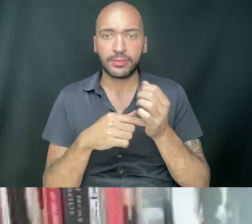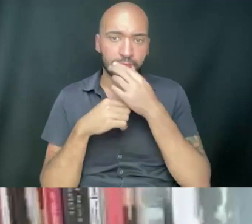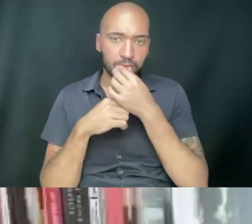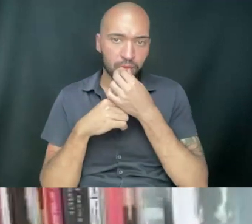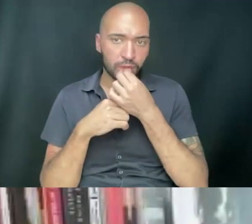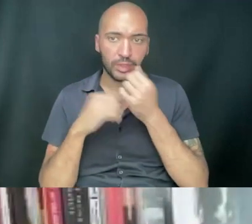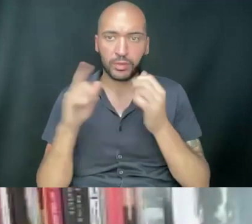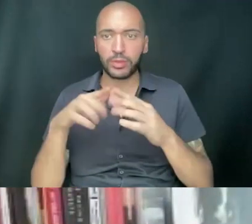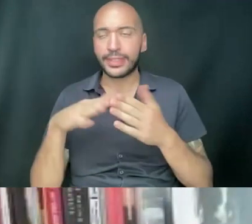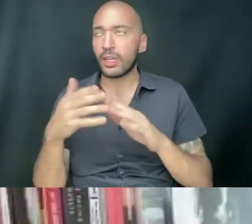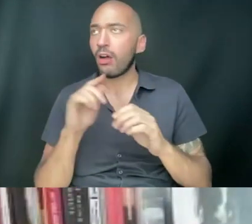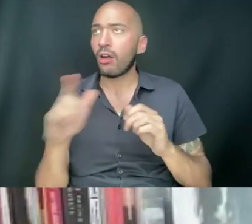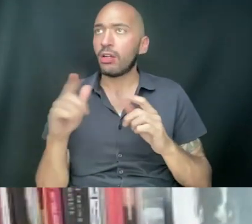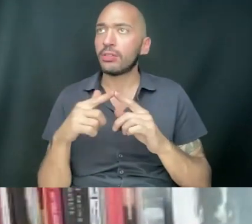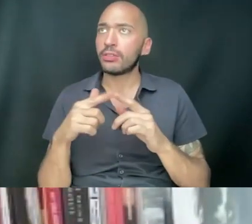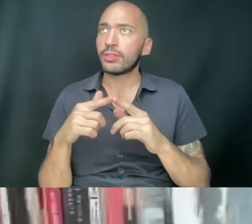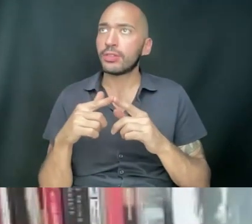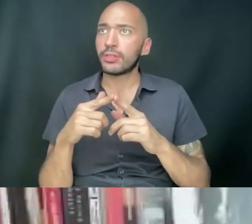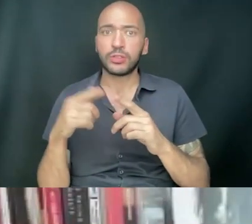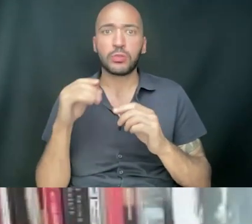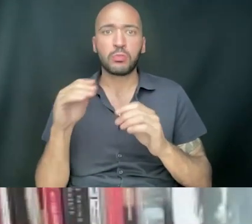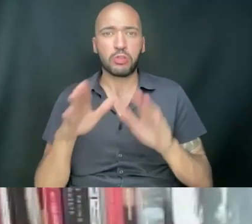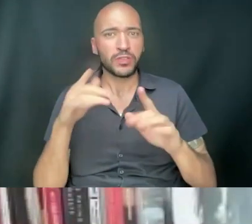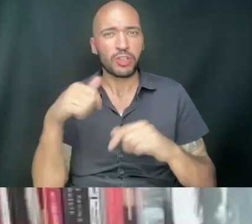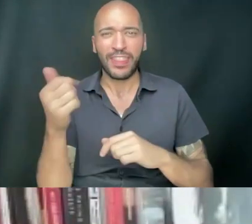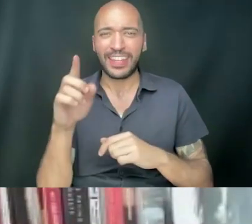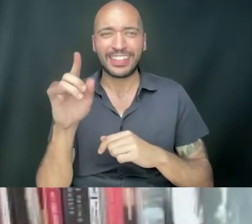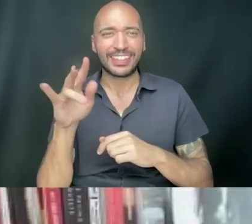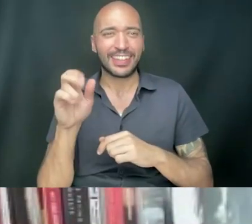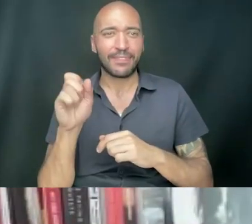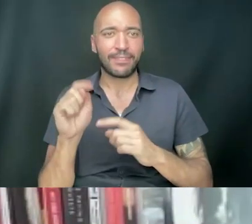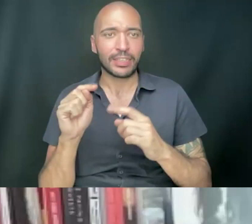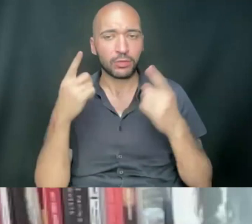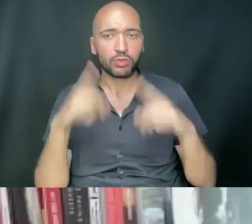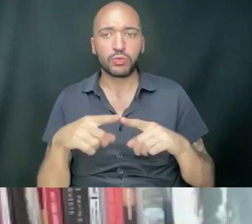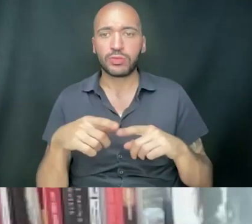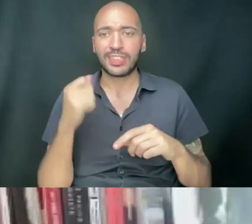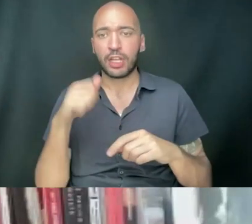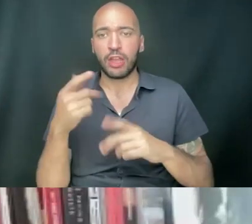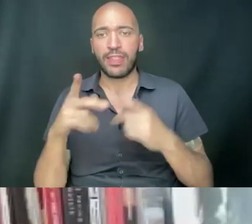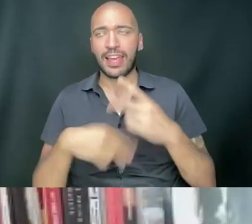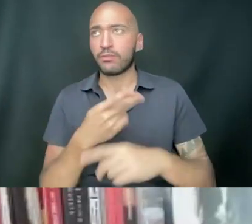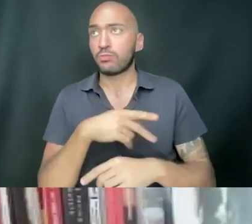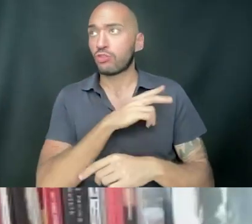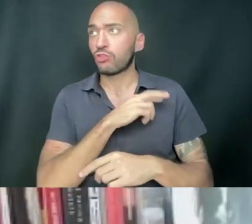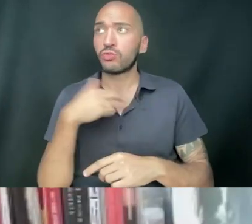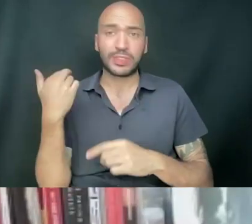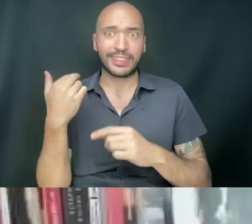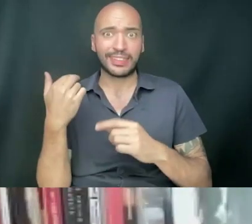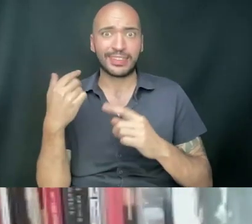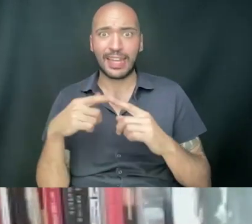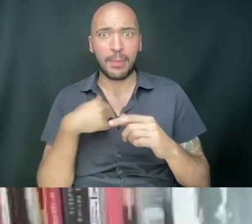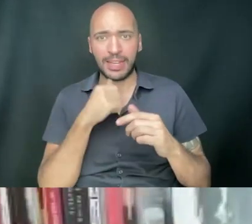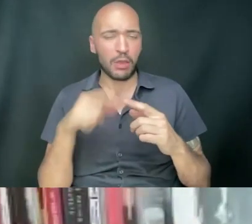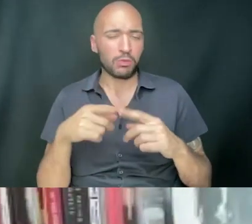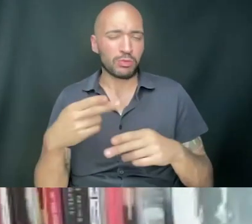go to city hall to push for another divest resolution. And then taking other kinds of personal risks that I'm not going to put out here. But